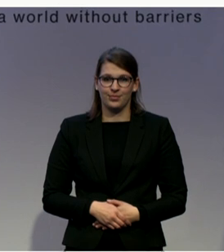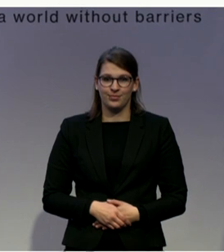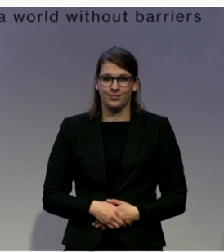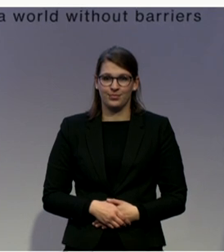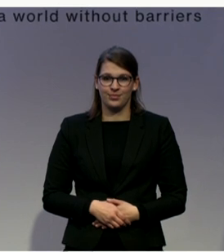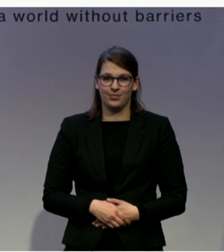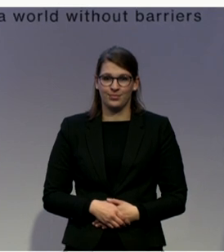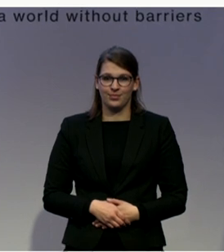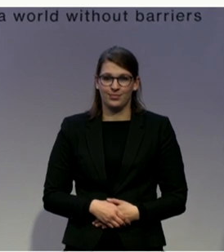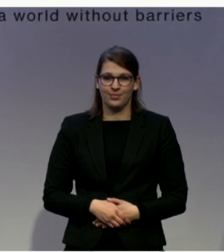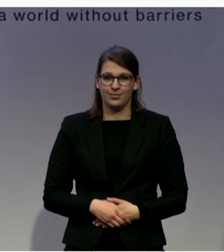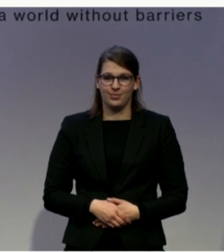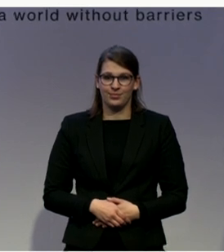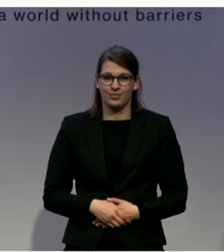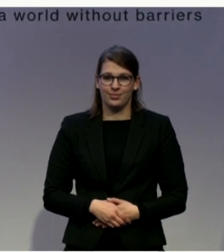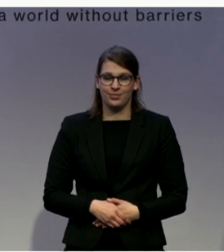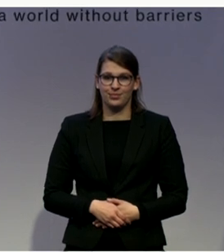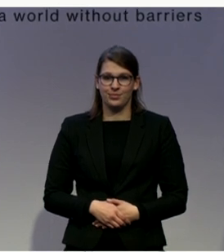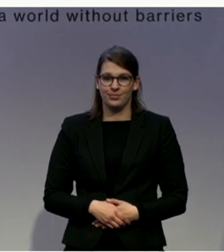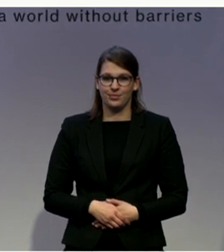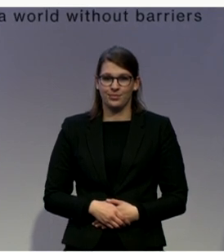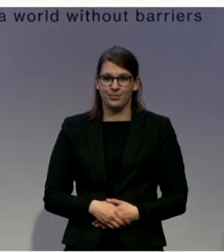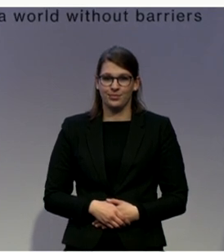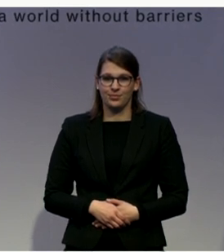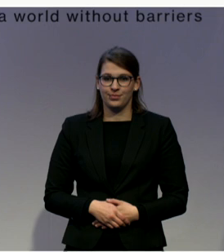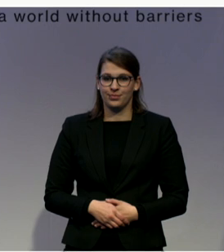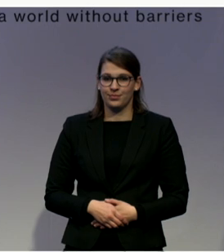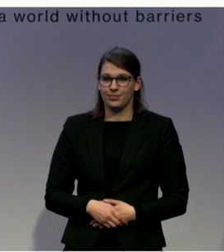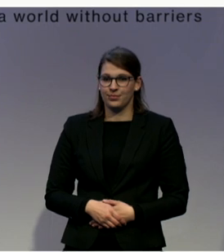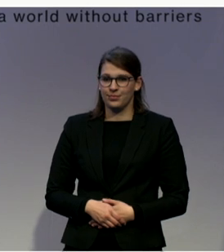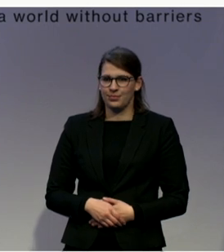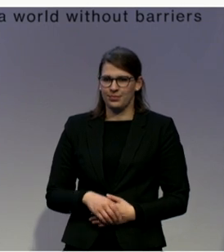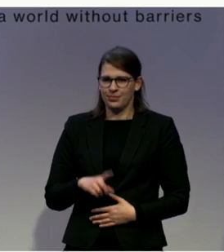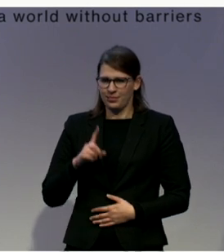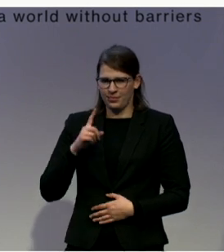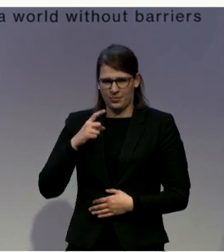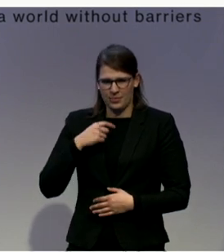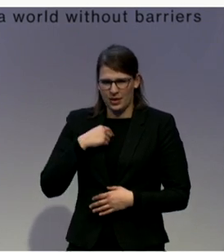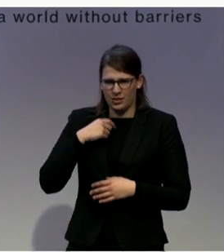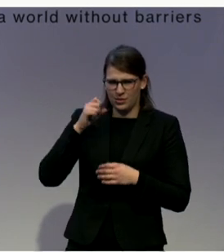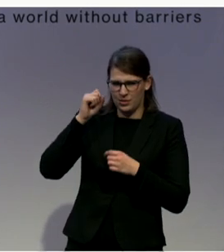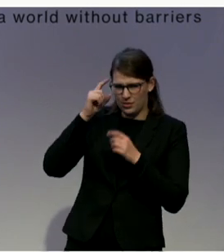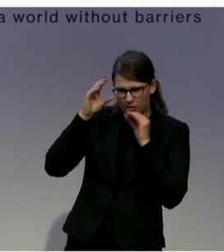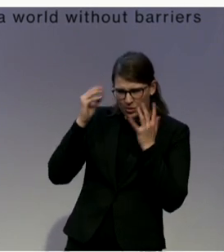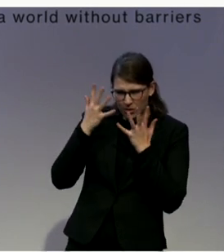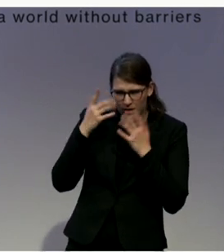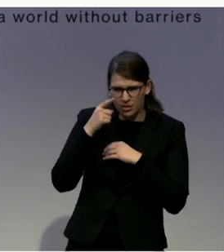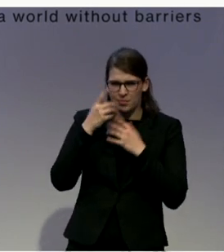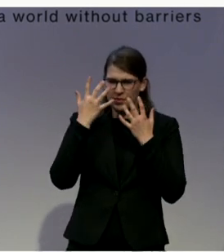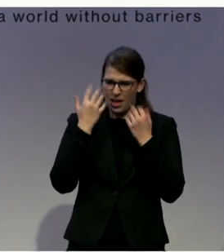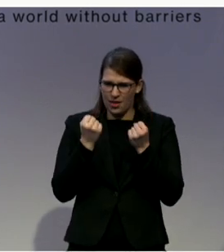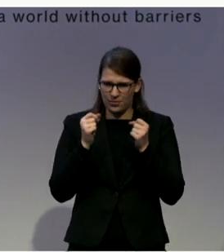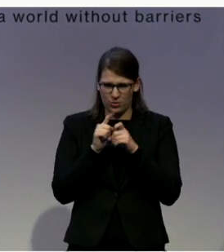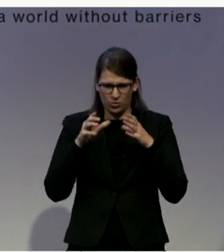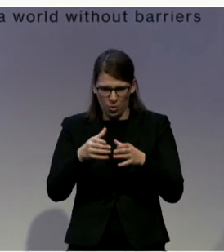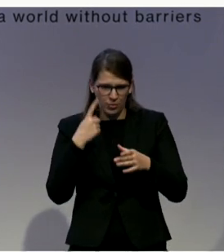As far as I understand, you criticized a little bit group home models. But I want to hear the